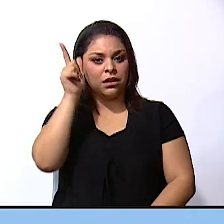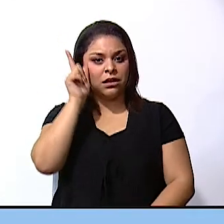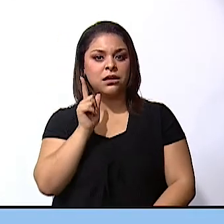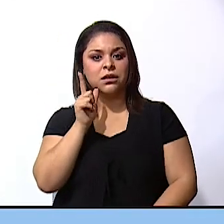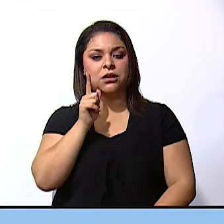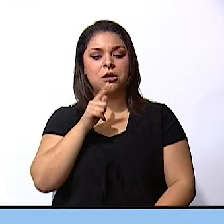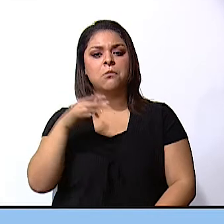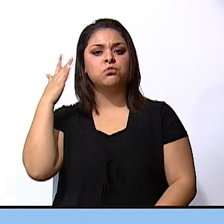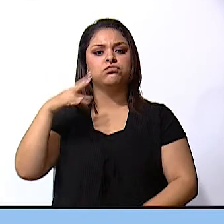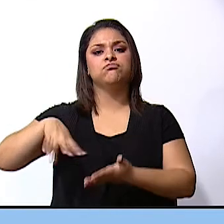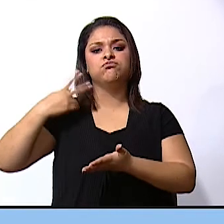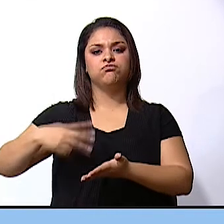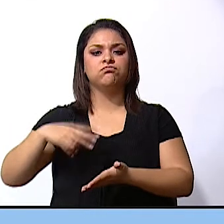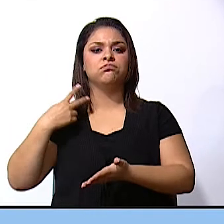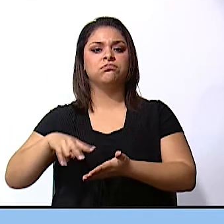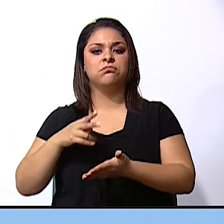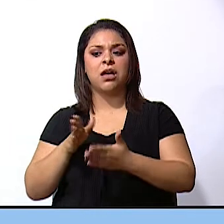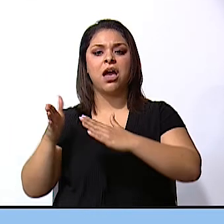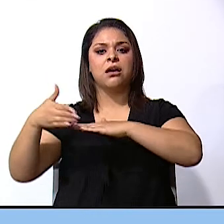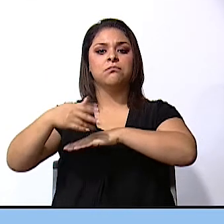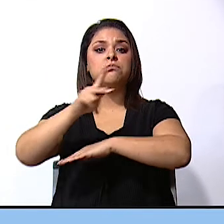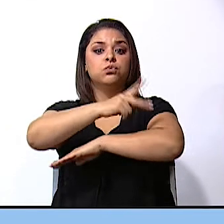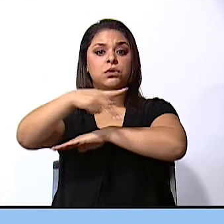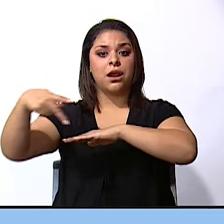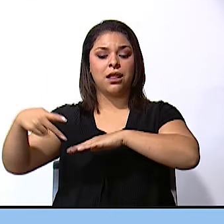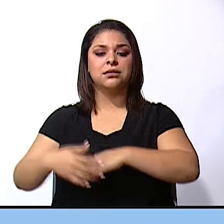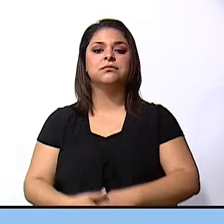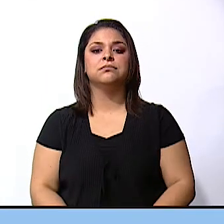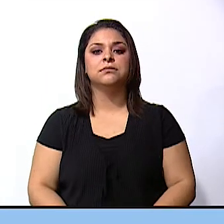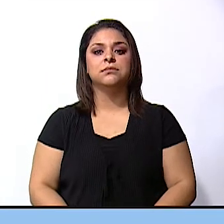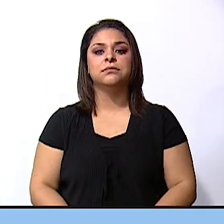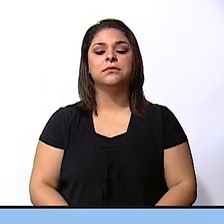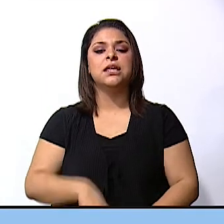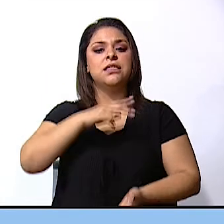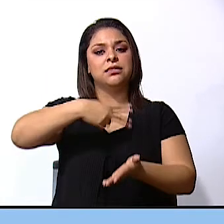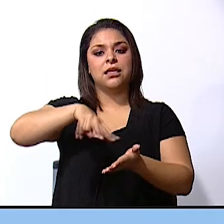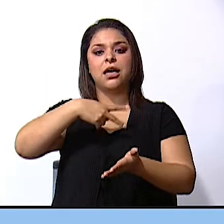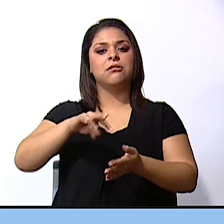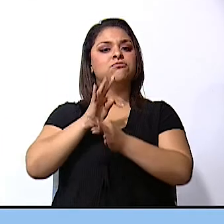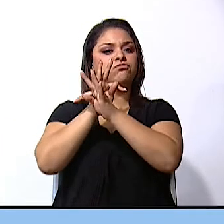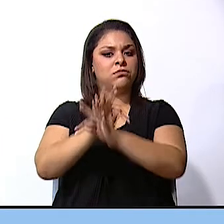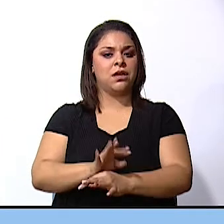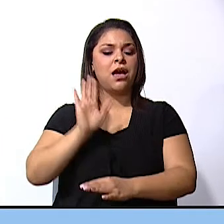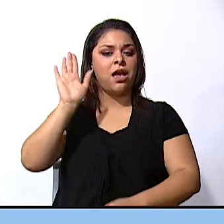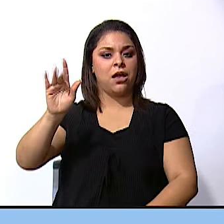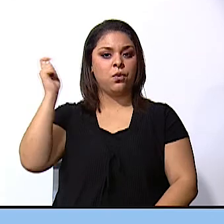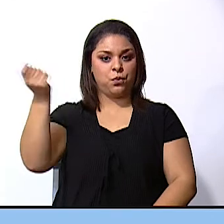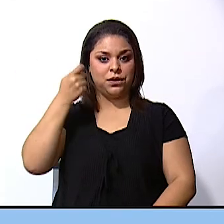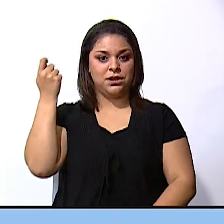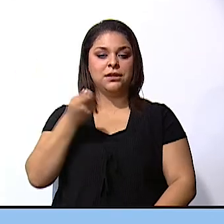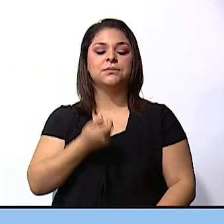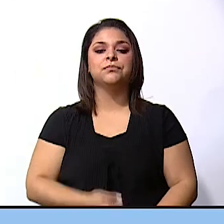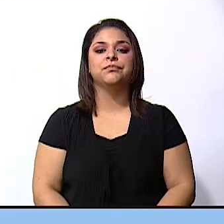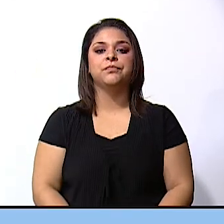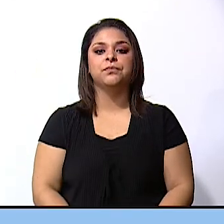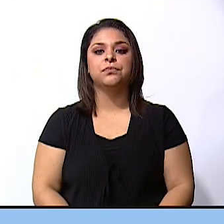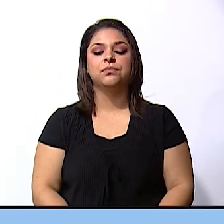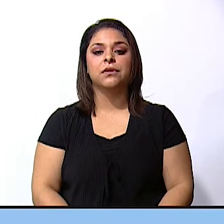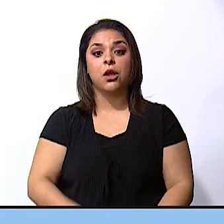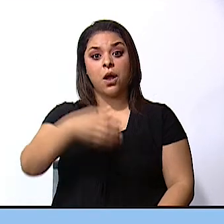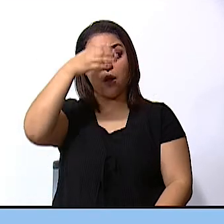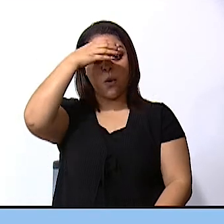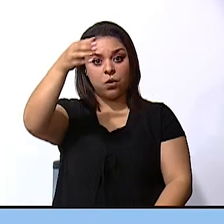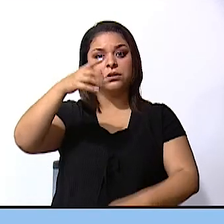rhythms from the Pacific in Punta Arenas and typical dances from Guanacaste. Cultural diversity is